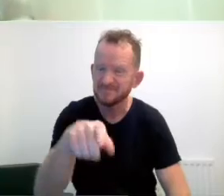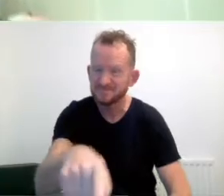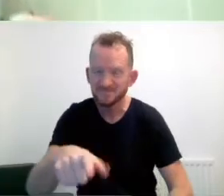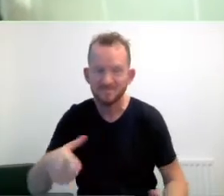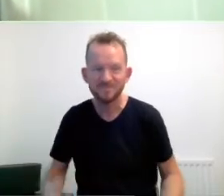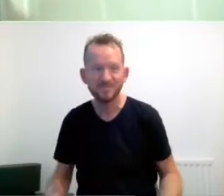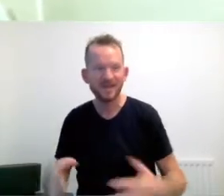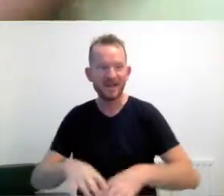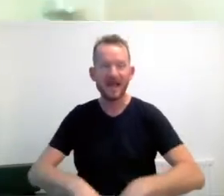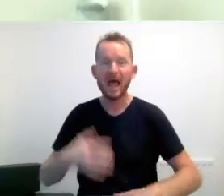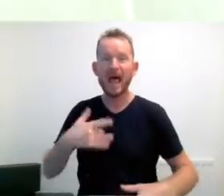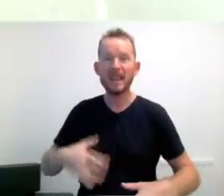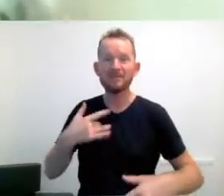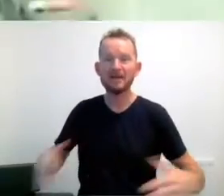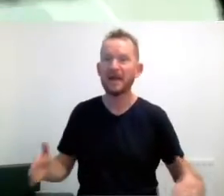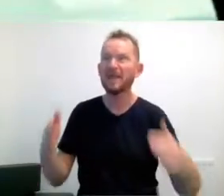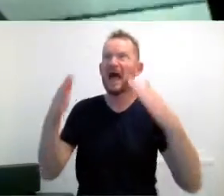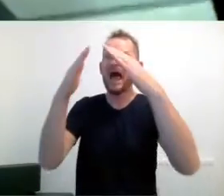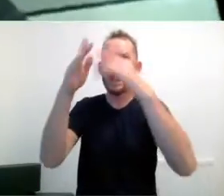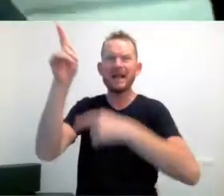They lived in my attic